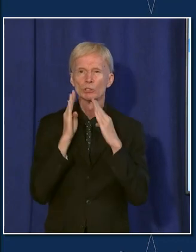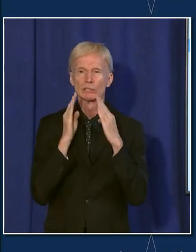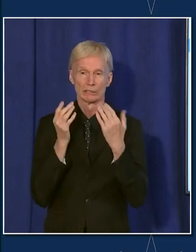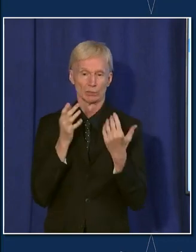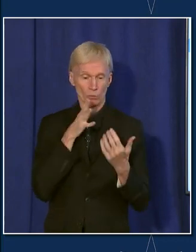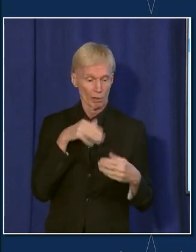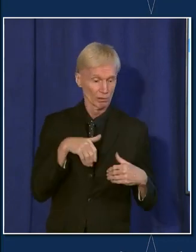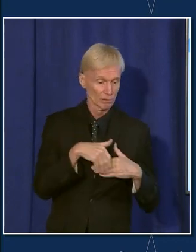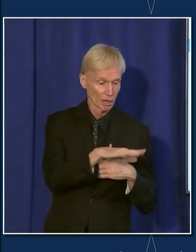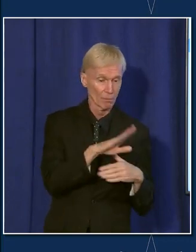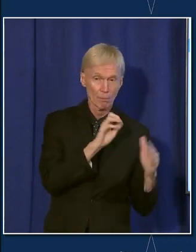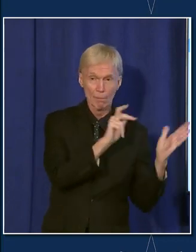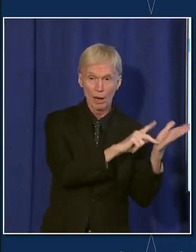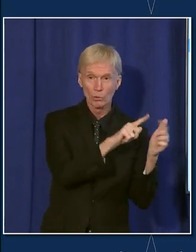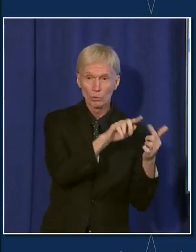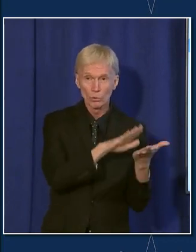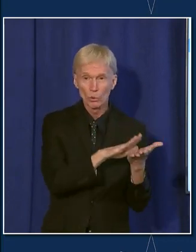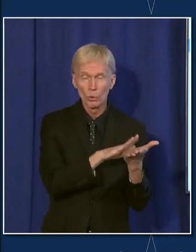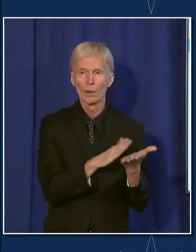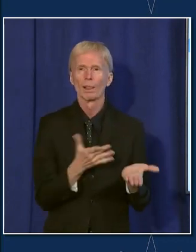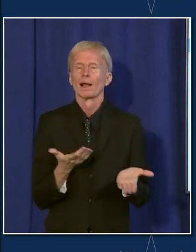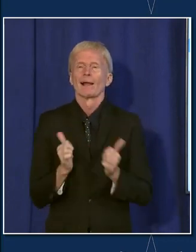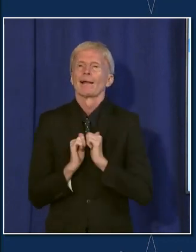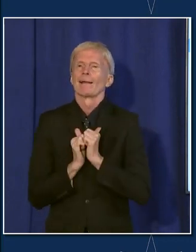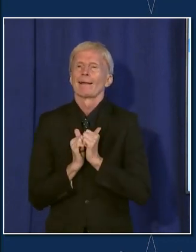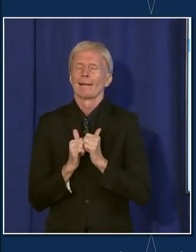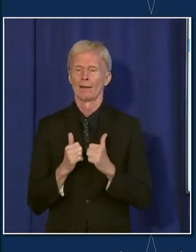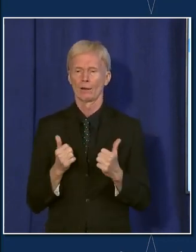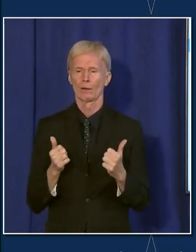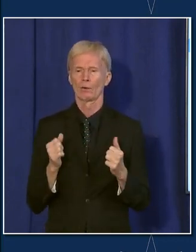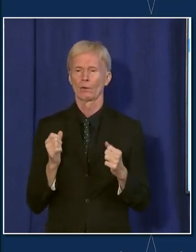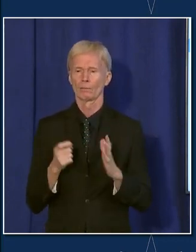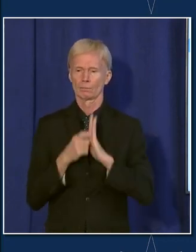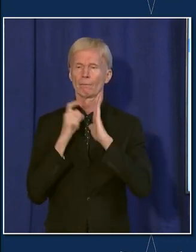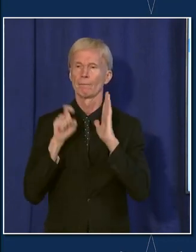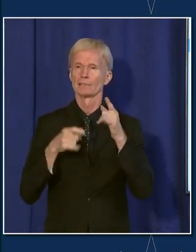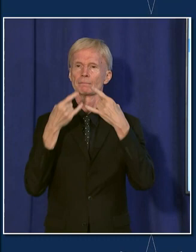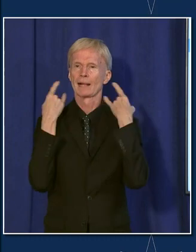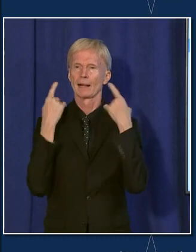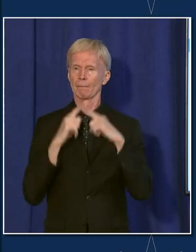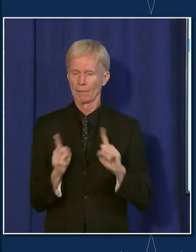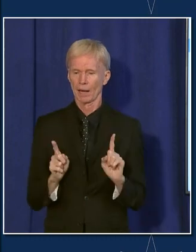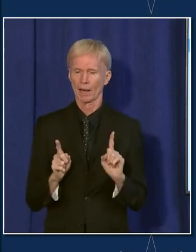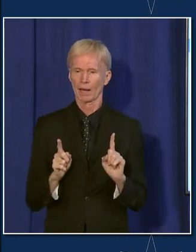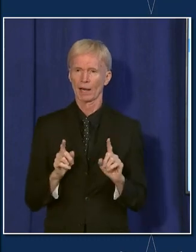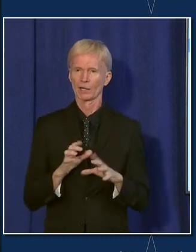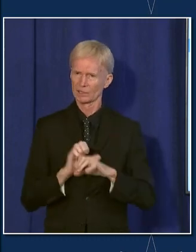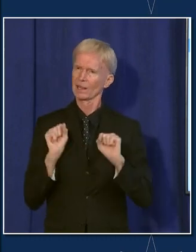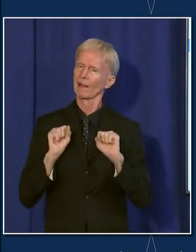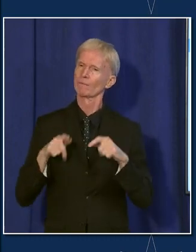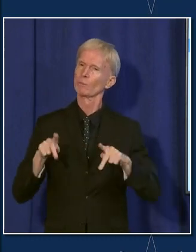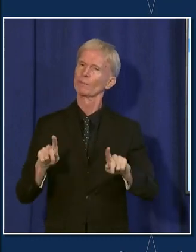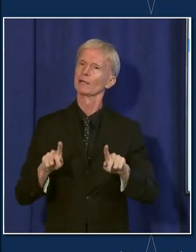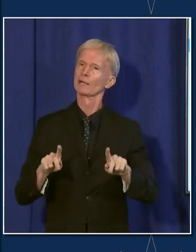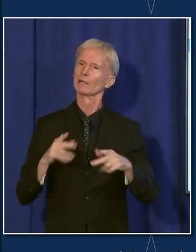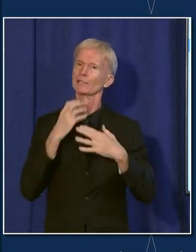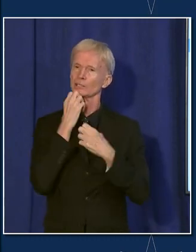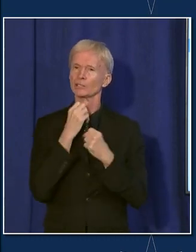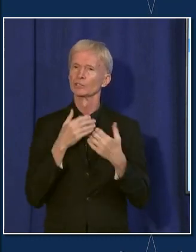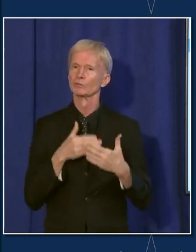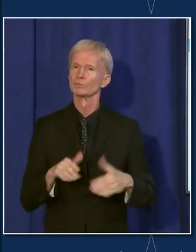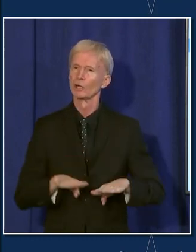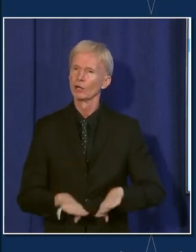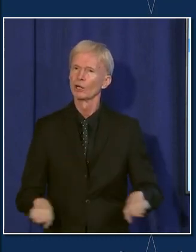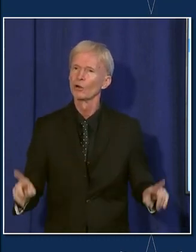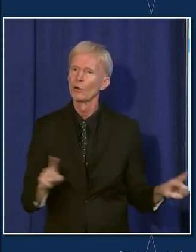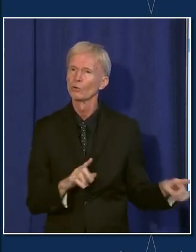kids back to school? How do you, how is it we have to wear masks, but at the same time, it's safe to send your precious babies to school?